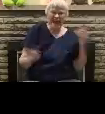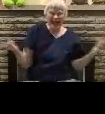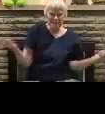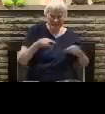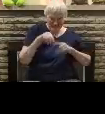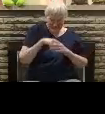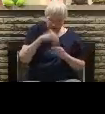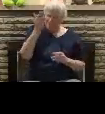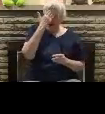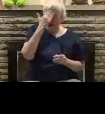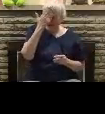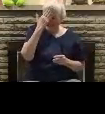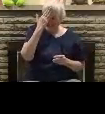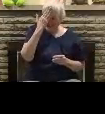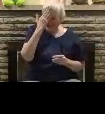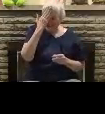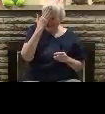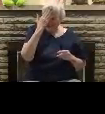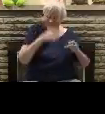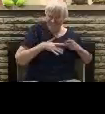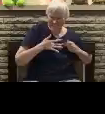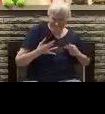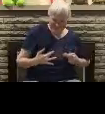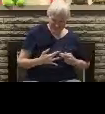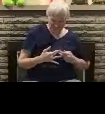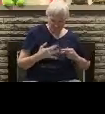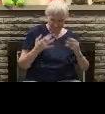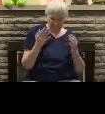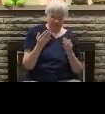the compromise that took place in her heart and mind.